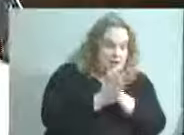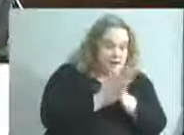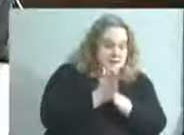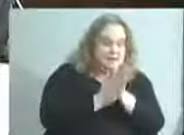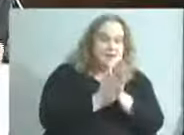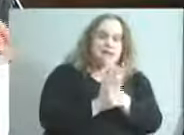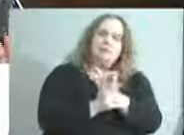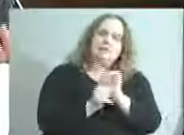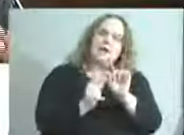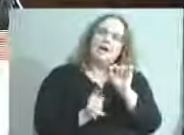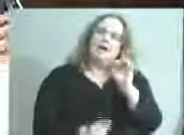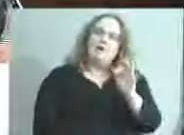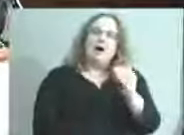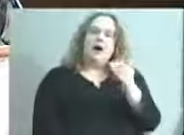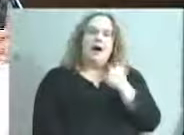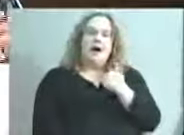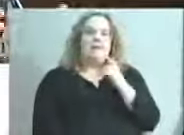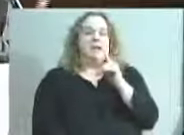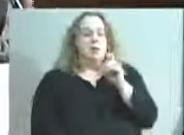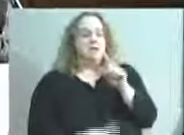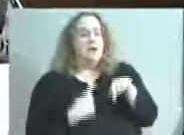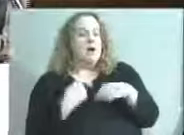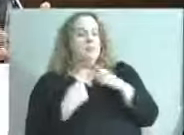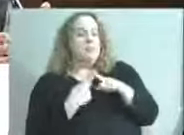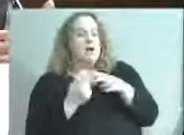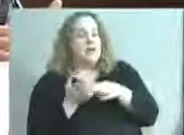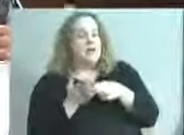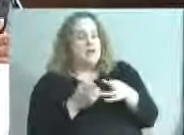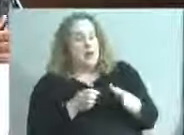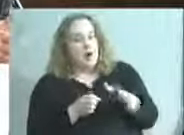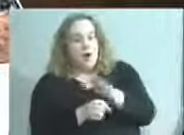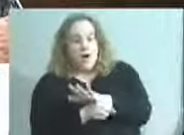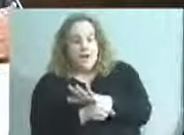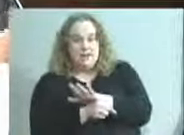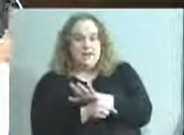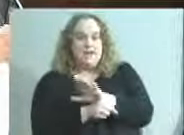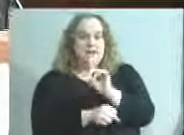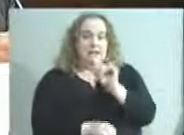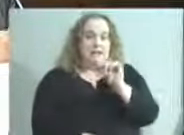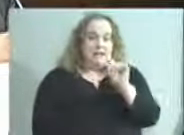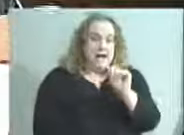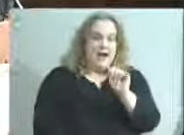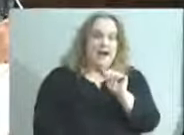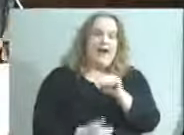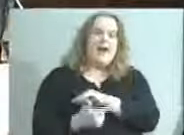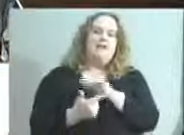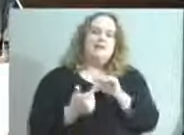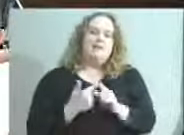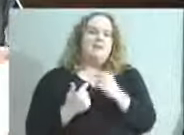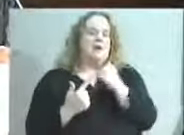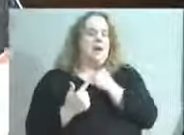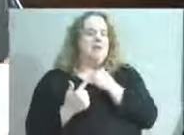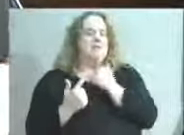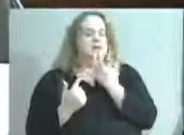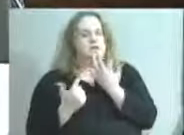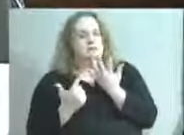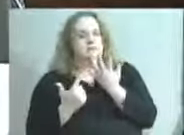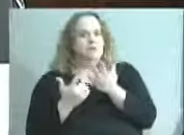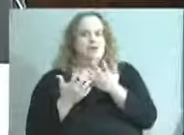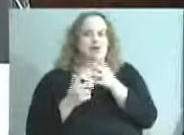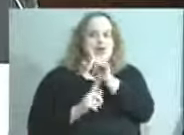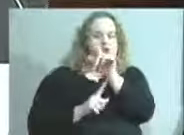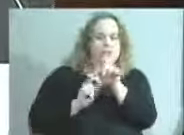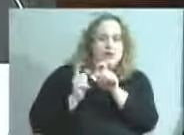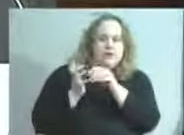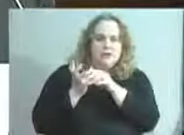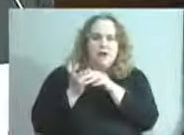we're having questions about the integrity of the data, then we're having questions about the integrity of our decisions that we make based upon that data. And